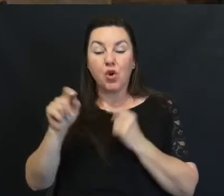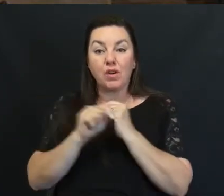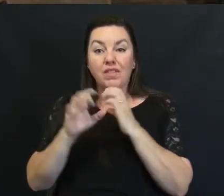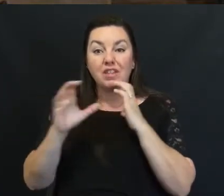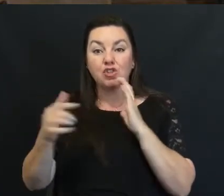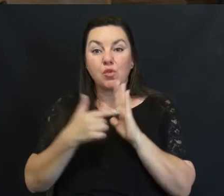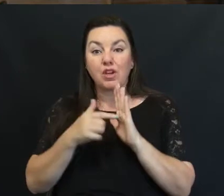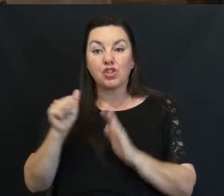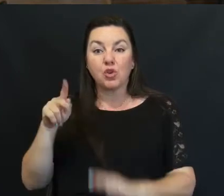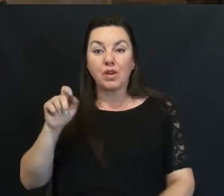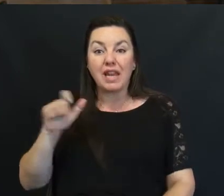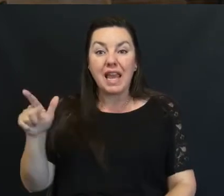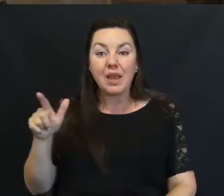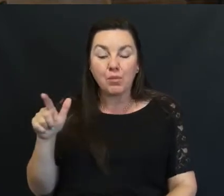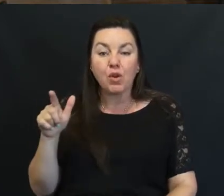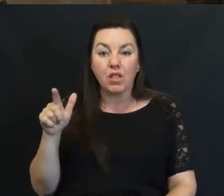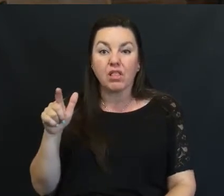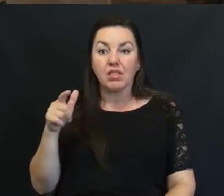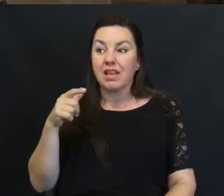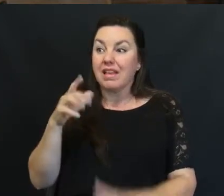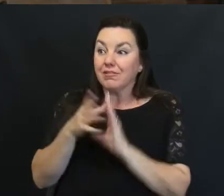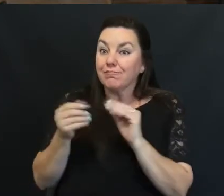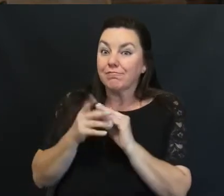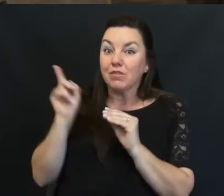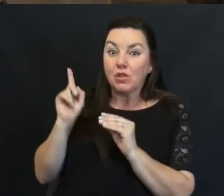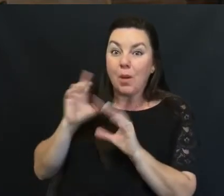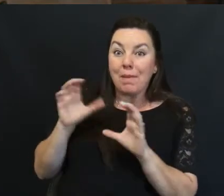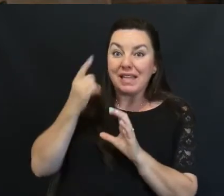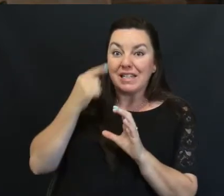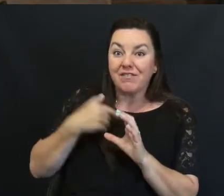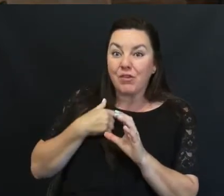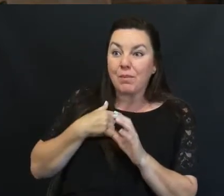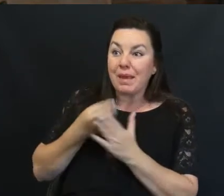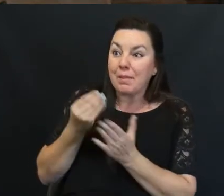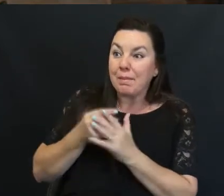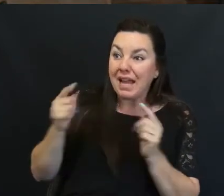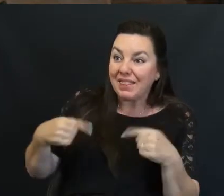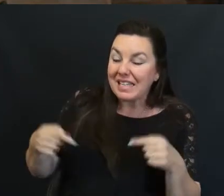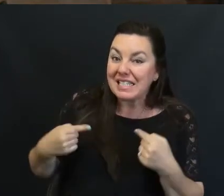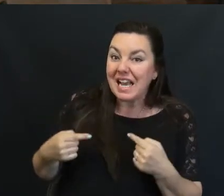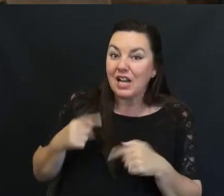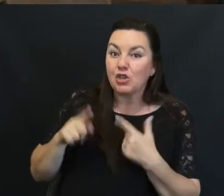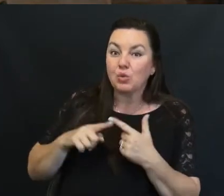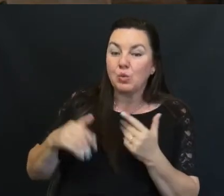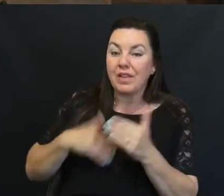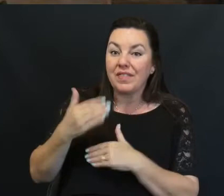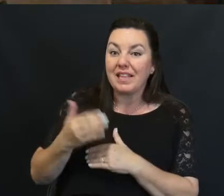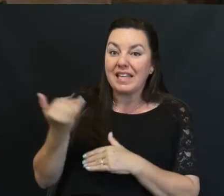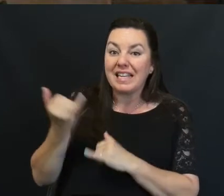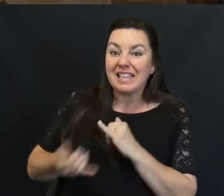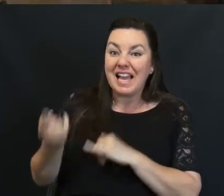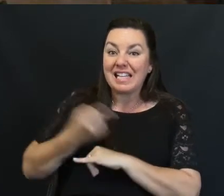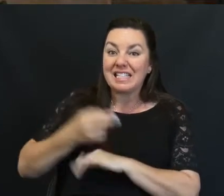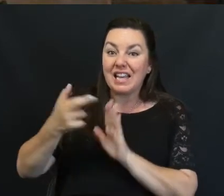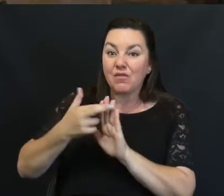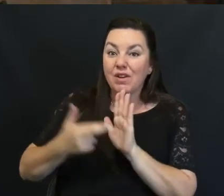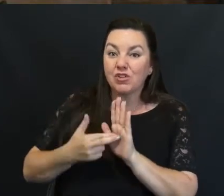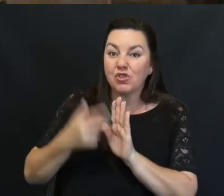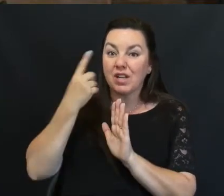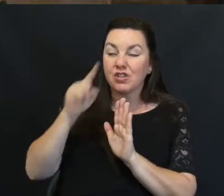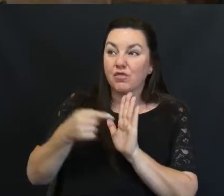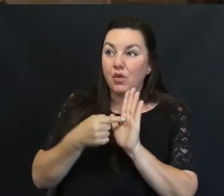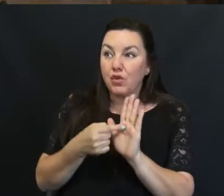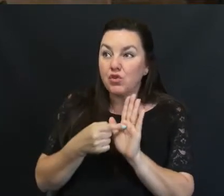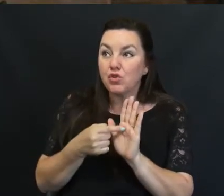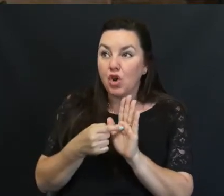April To tell him What Mike had done For him And to find out When the next day When the last day Of registration Was for that show